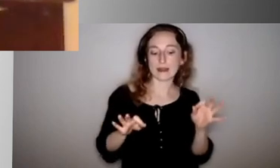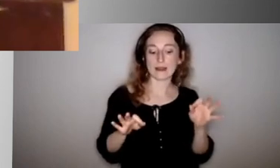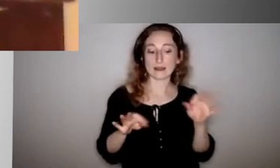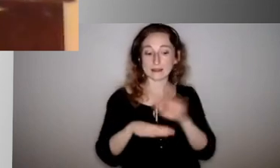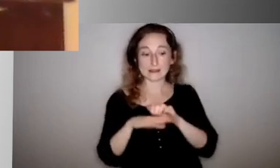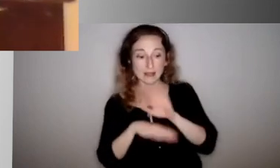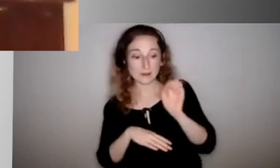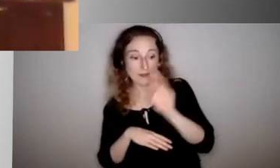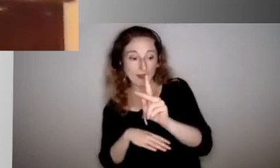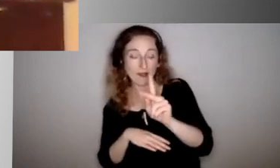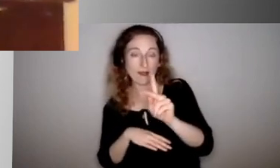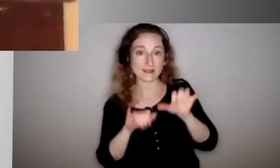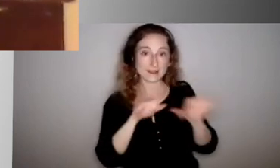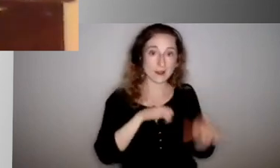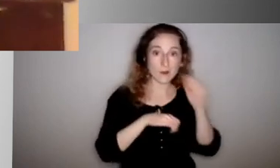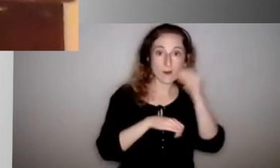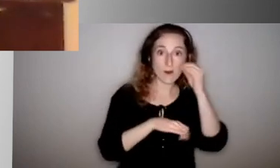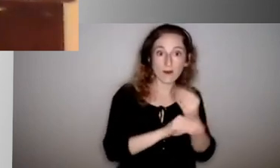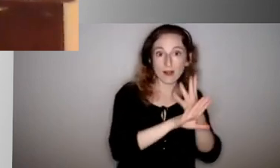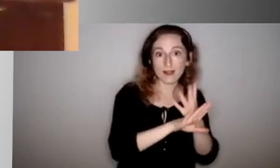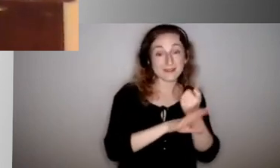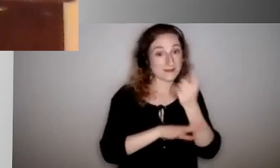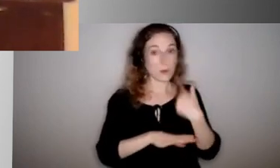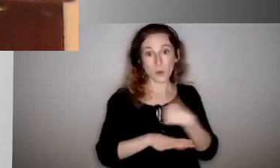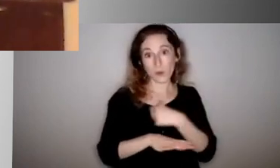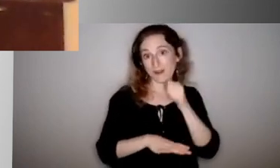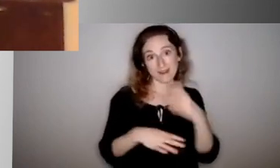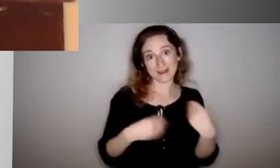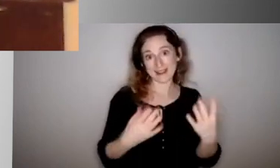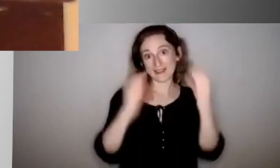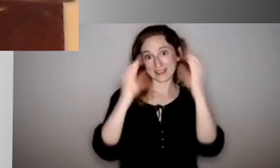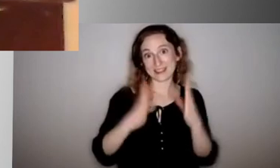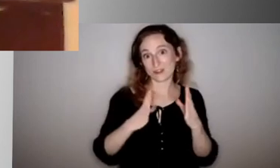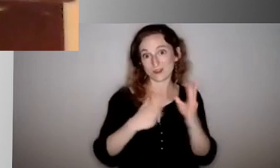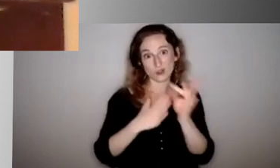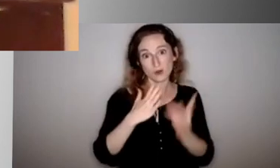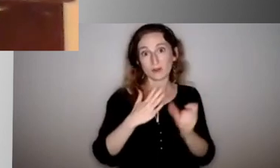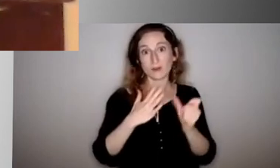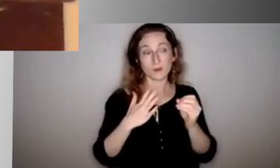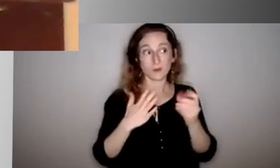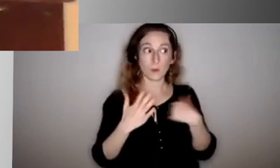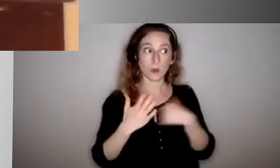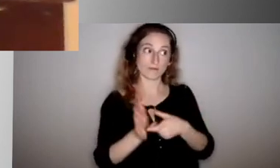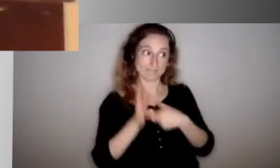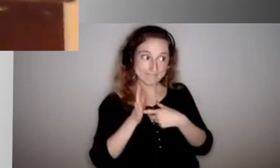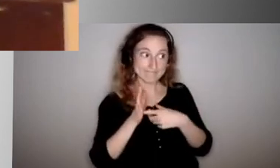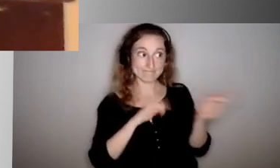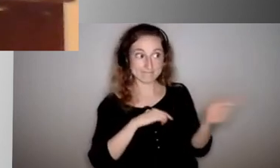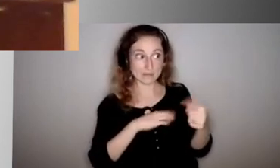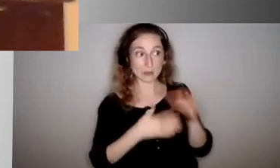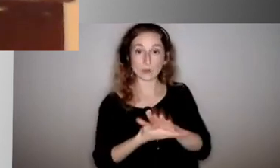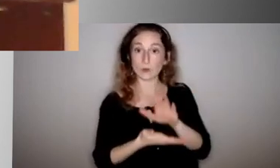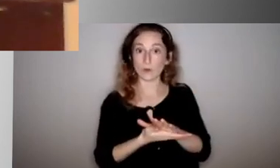or to go remote. We're not giving our teachers a choice. We're telling our teachers they have to come in. And so I think it's important that we